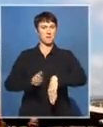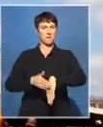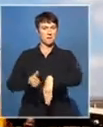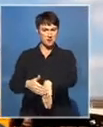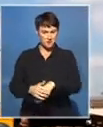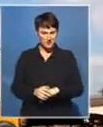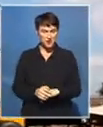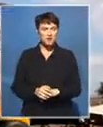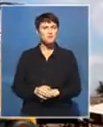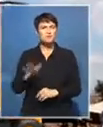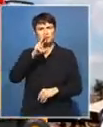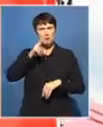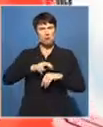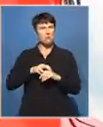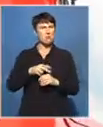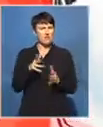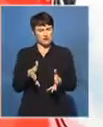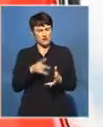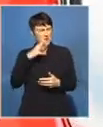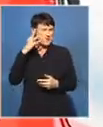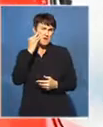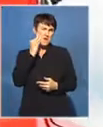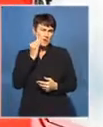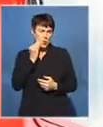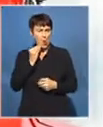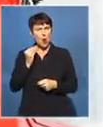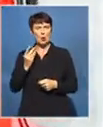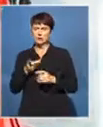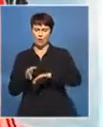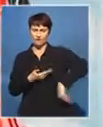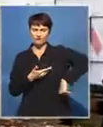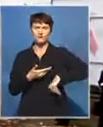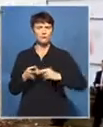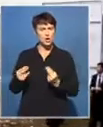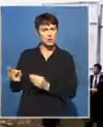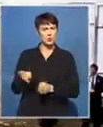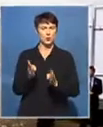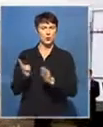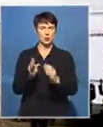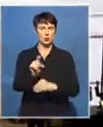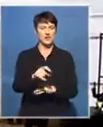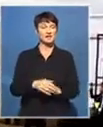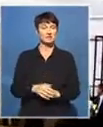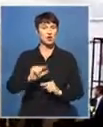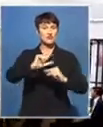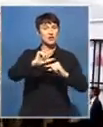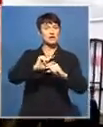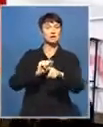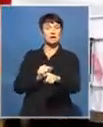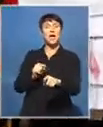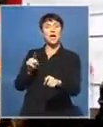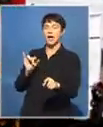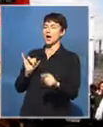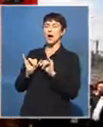average age of our locomotives fleet. Transnet is partnering with black-owned companies. This is